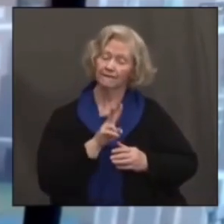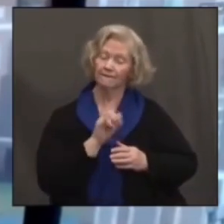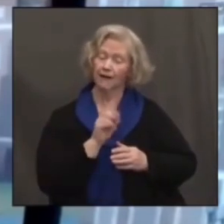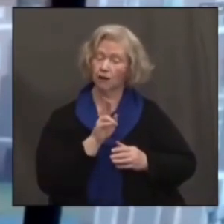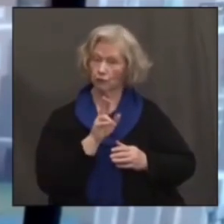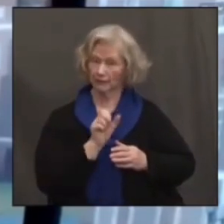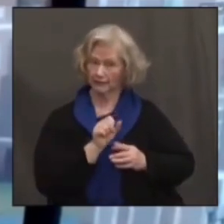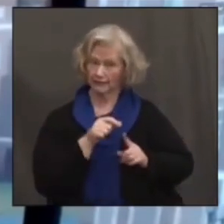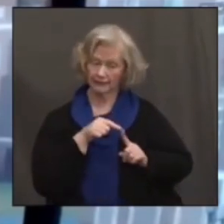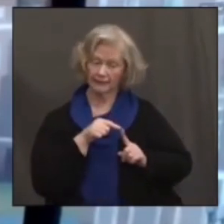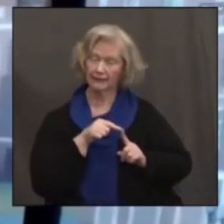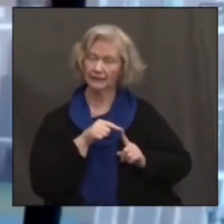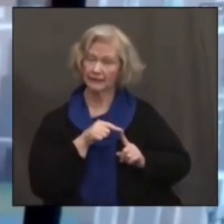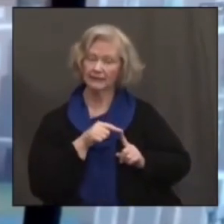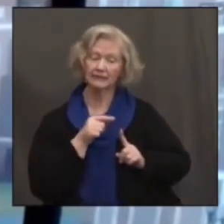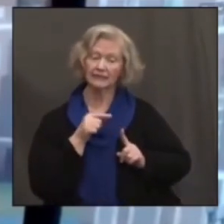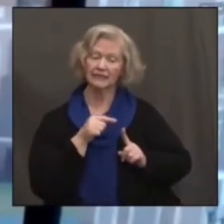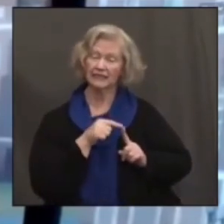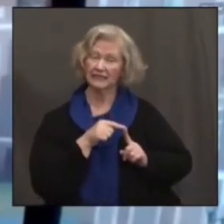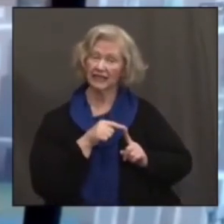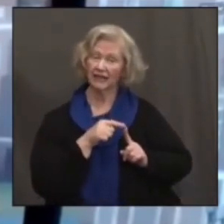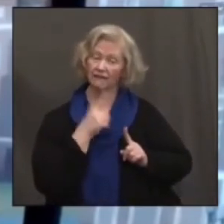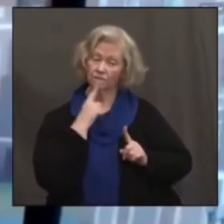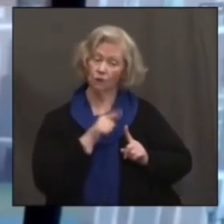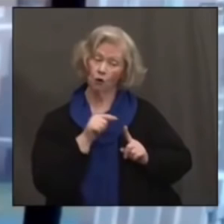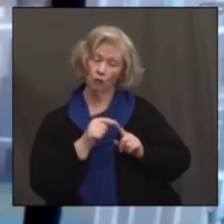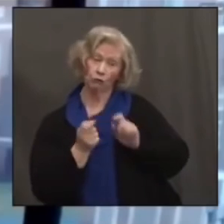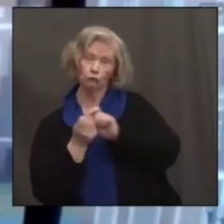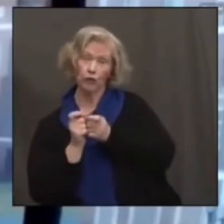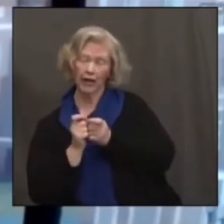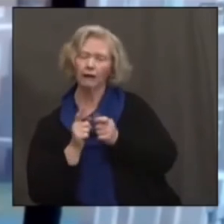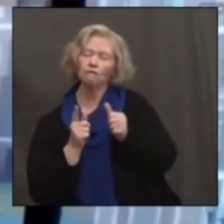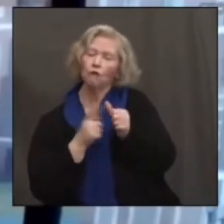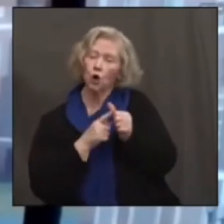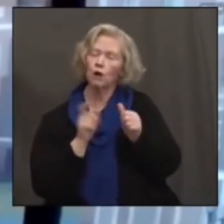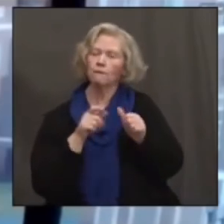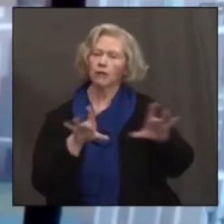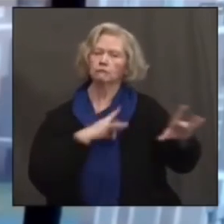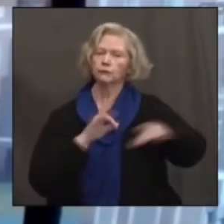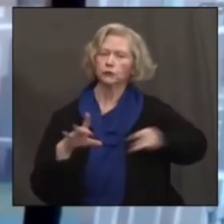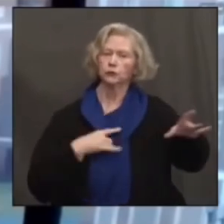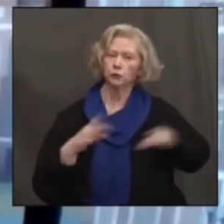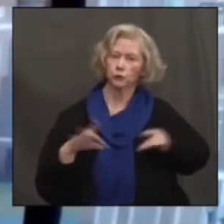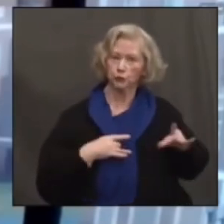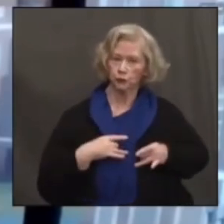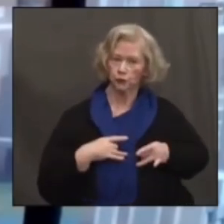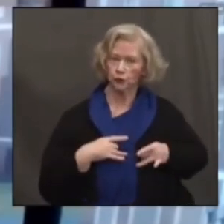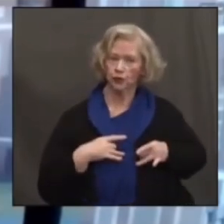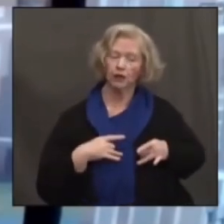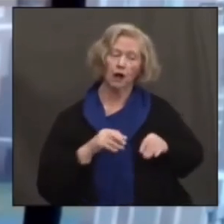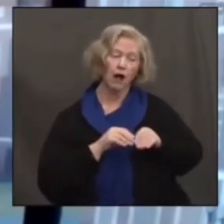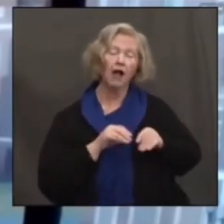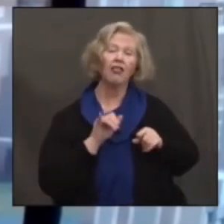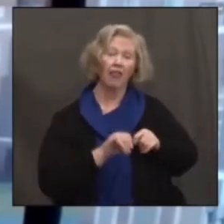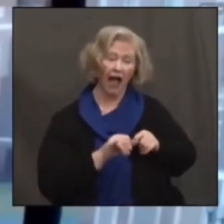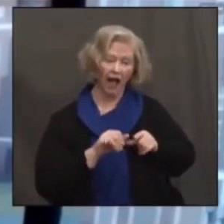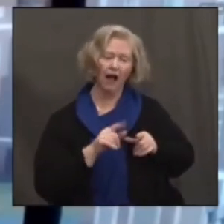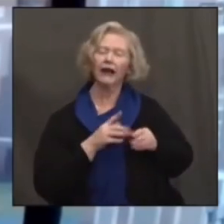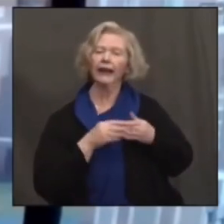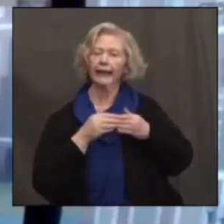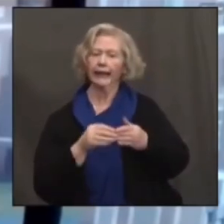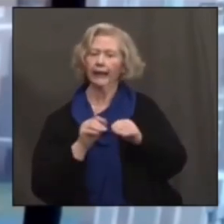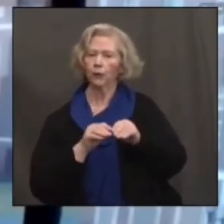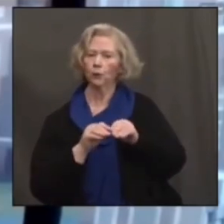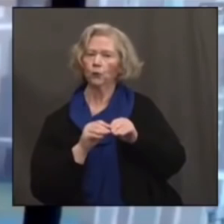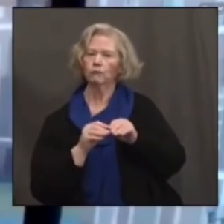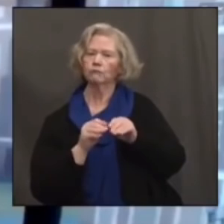you know, needs to replicate in order to mutate. And the best way to prevent that replication and mutation and to prevent